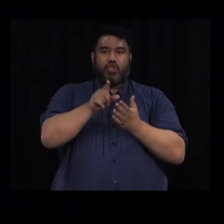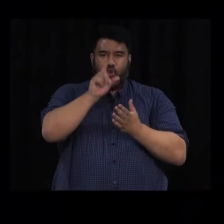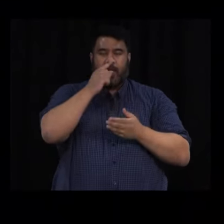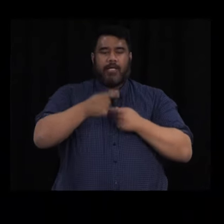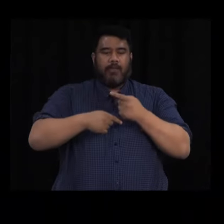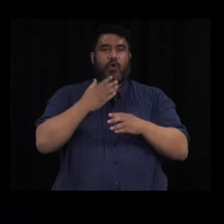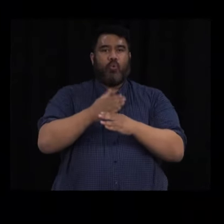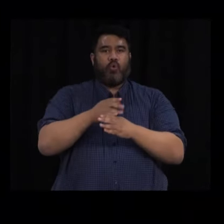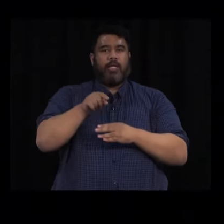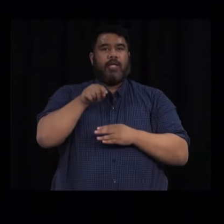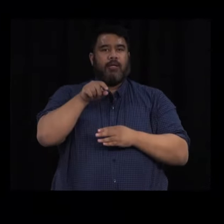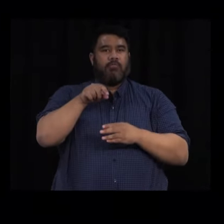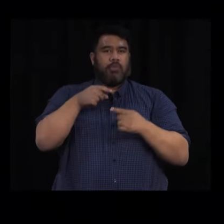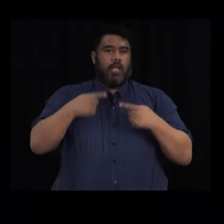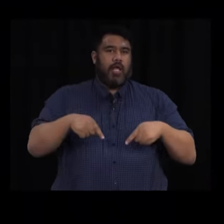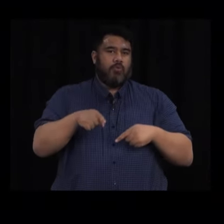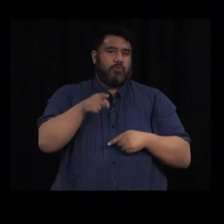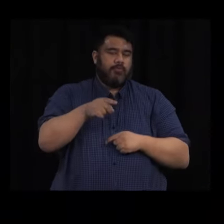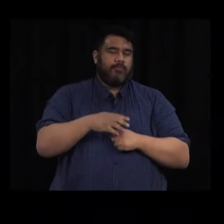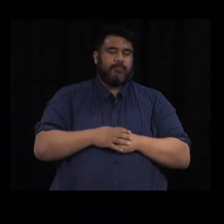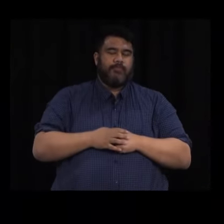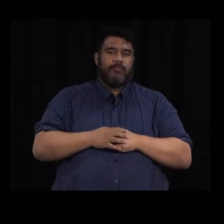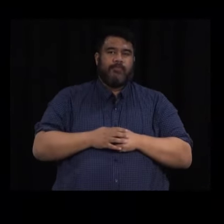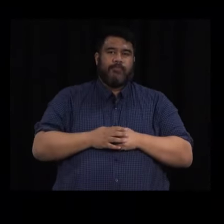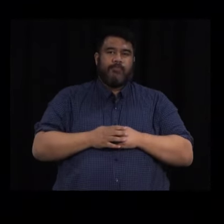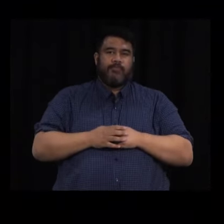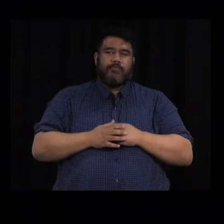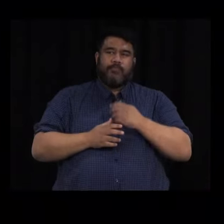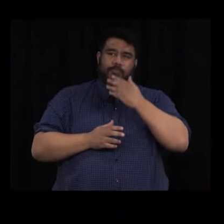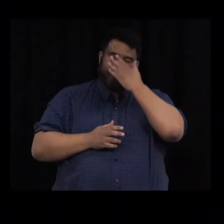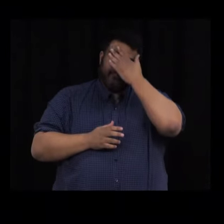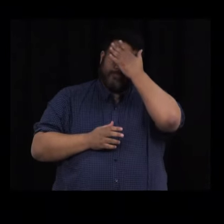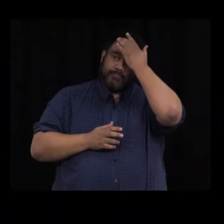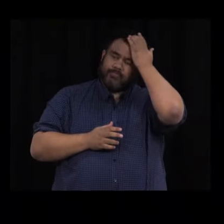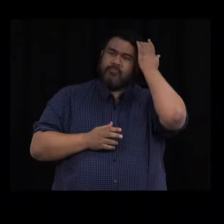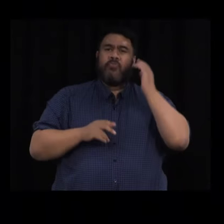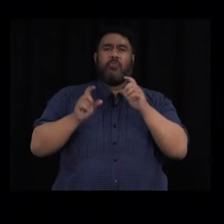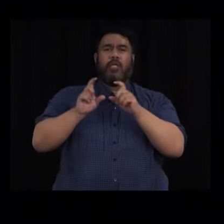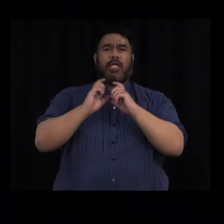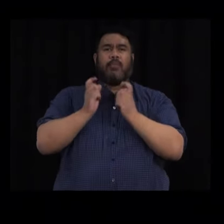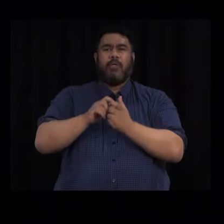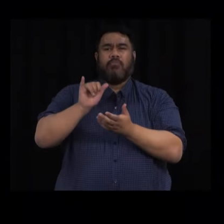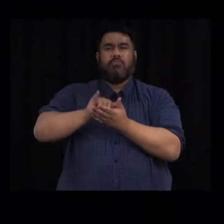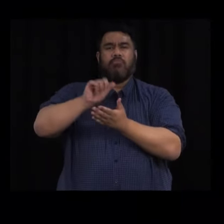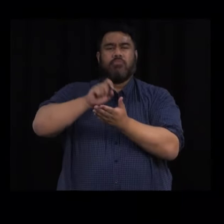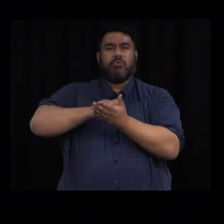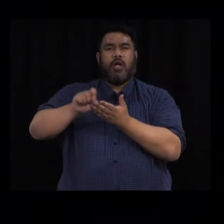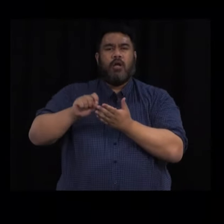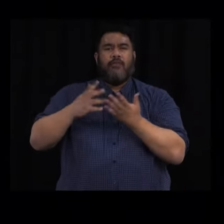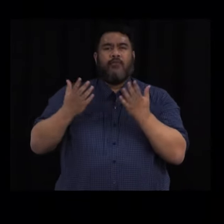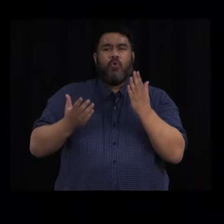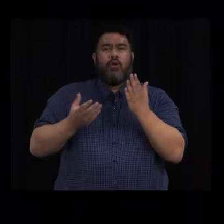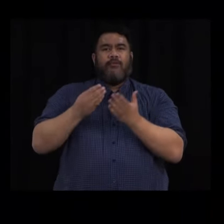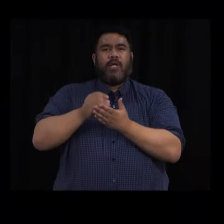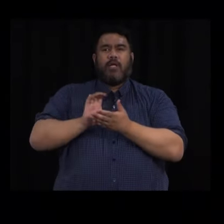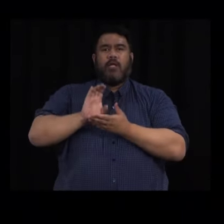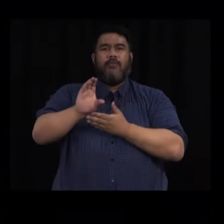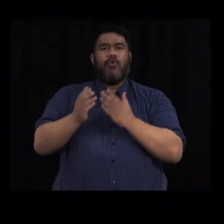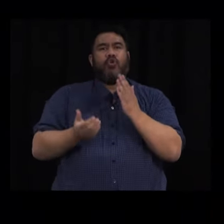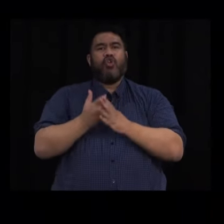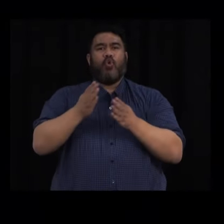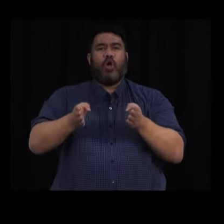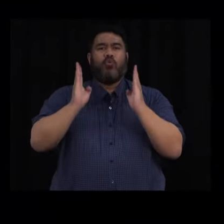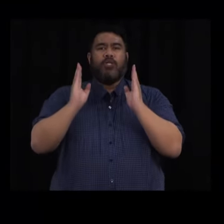Today I can also confirm what I announced on Friday. The Cabinet has now formally signed off the funding for a new MIQ facility at the Elms